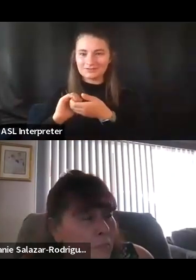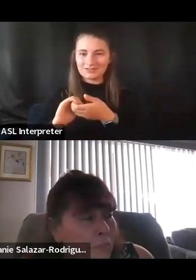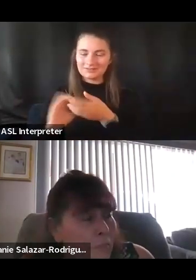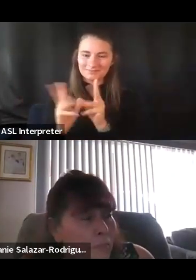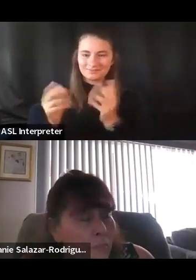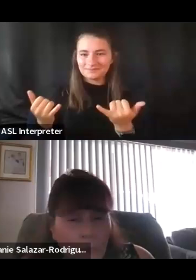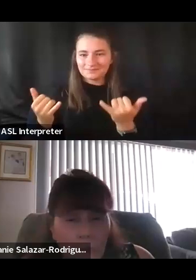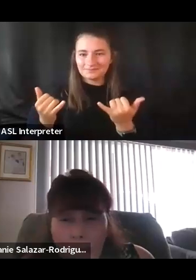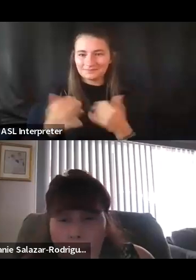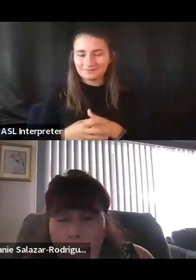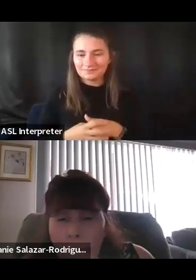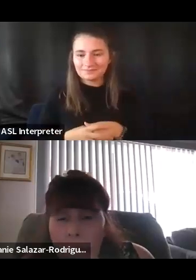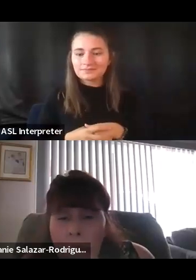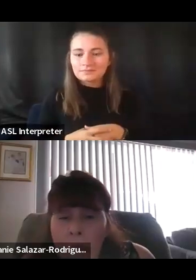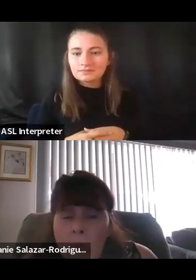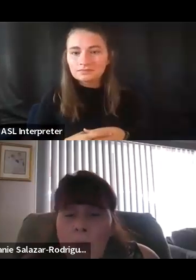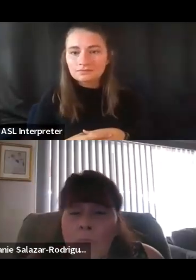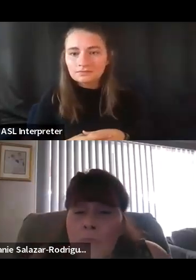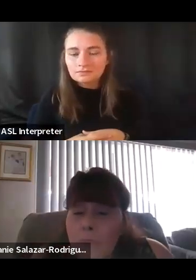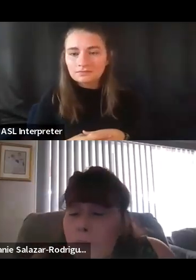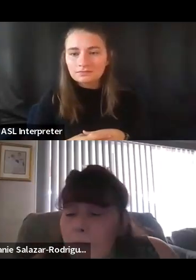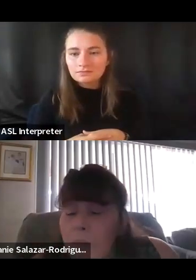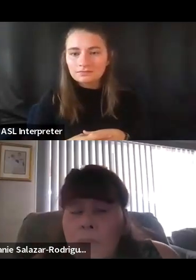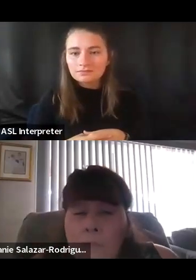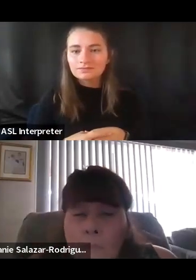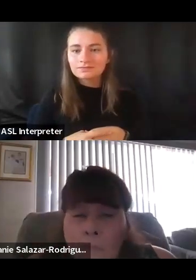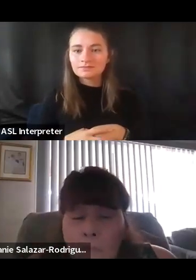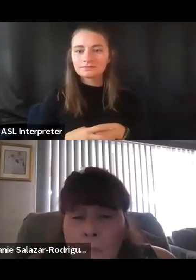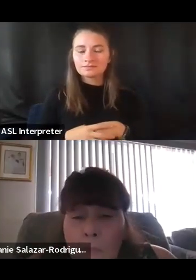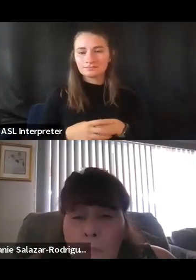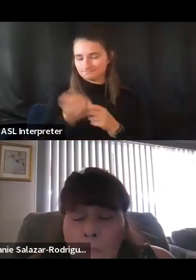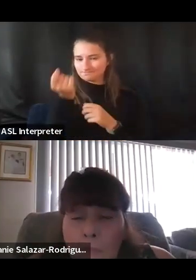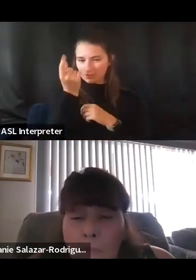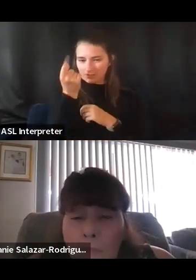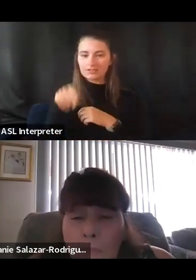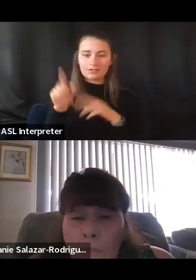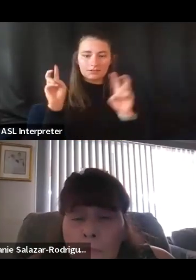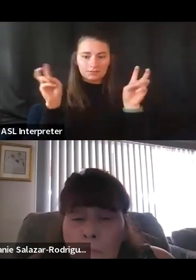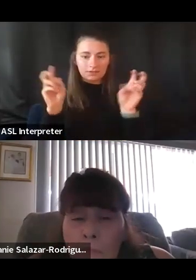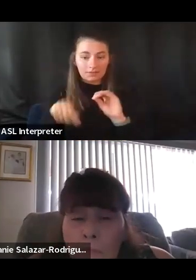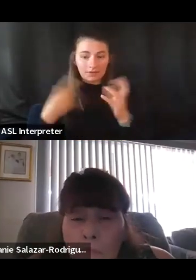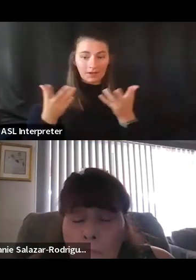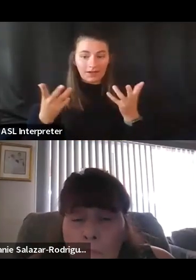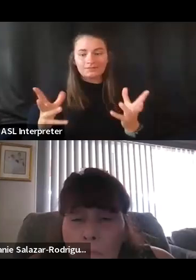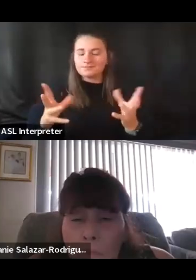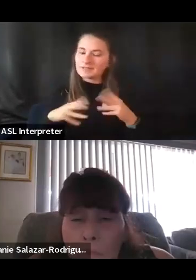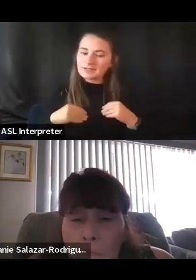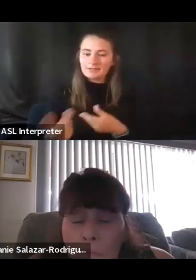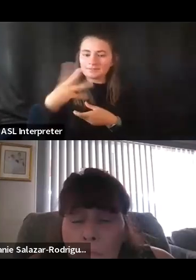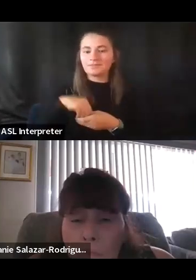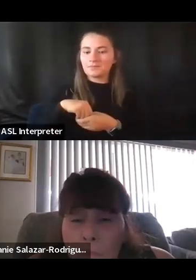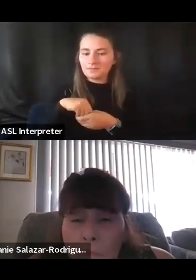Our community panel, this time the subject is embracing Latinx advocacy in